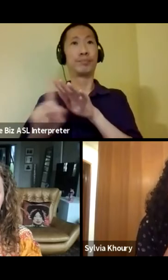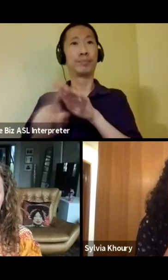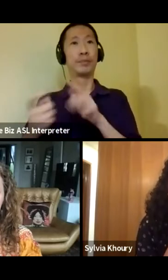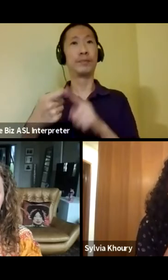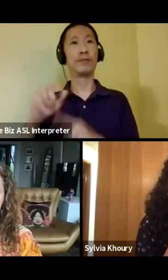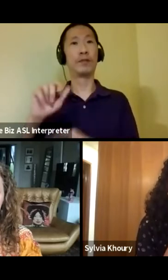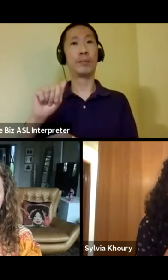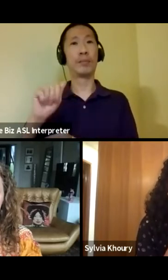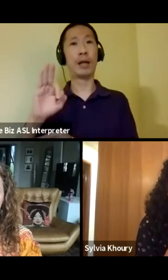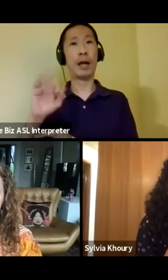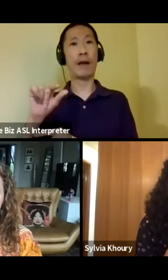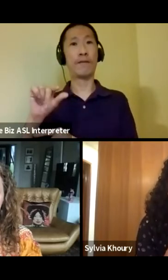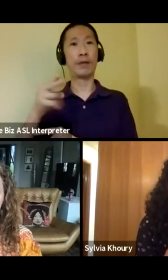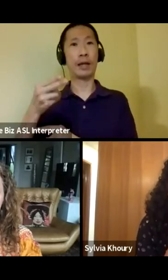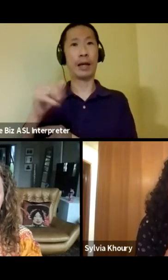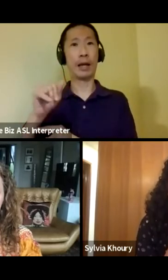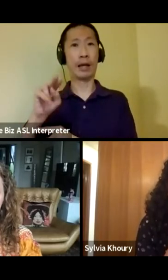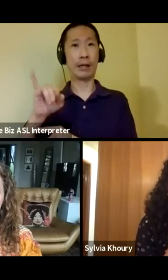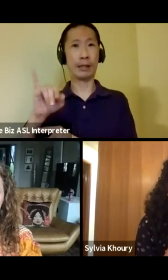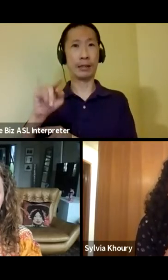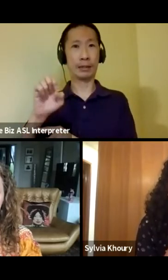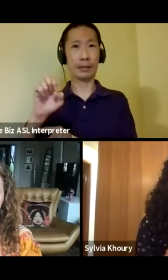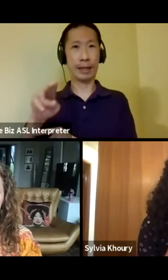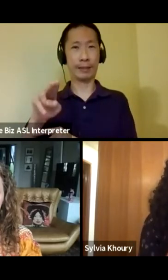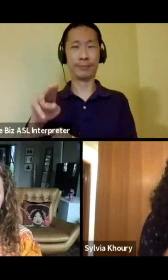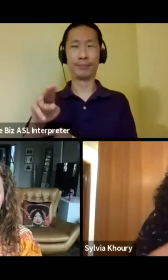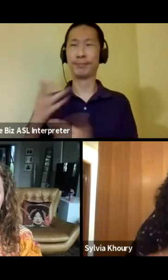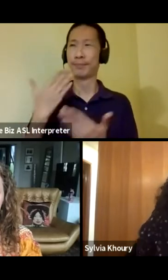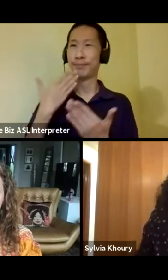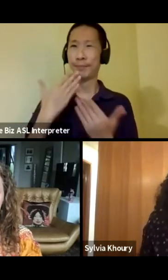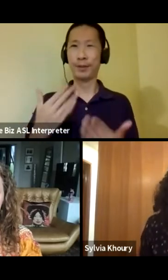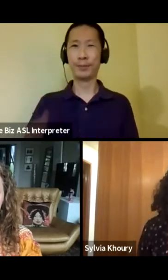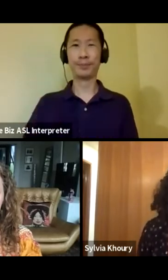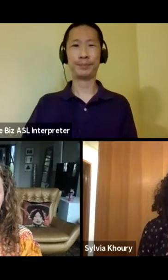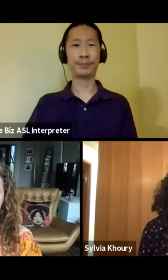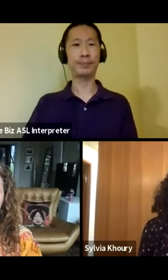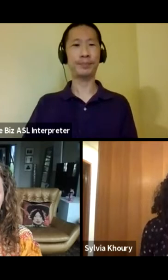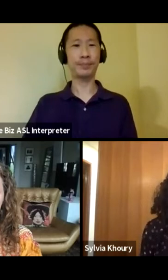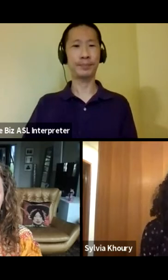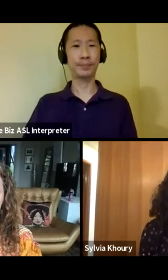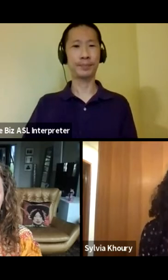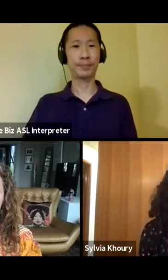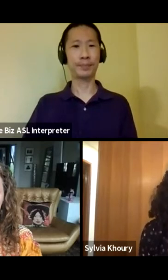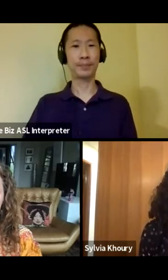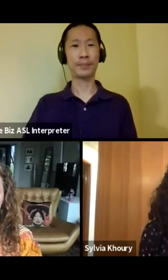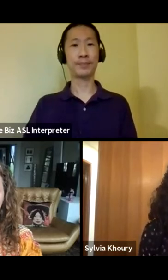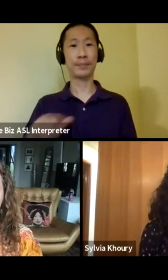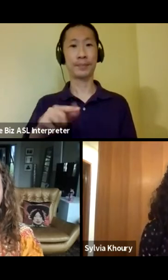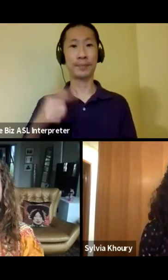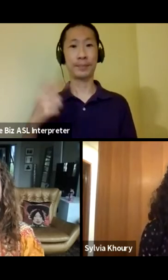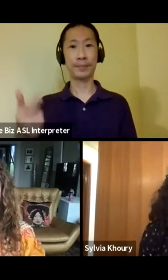so thank you thank you uh hamaira